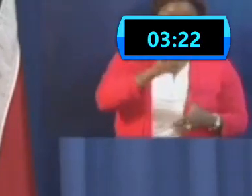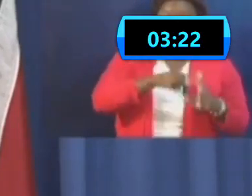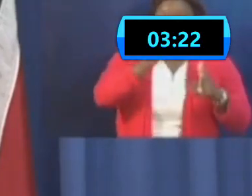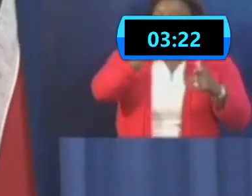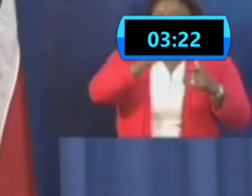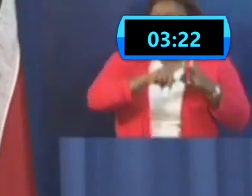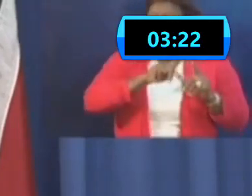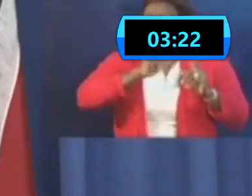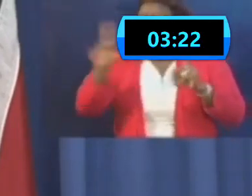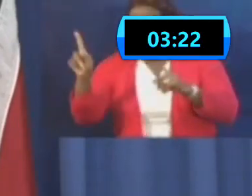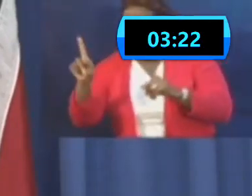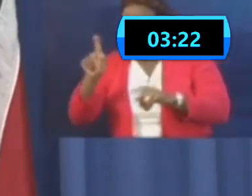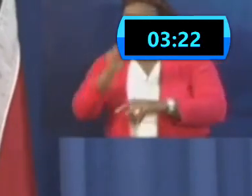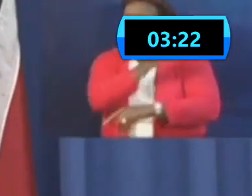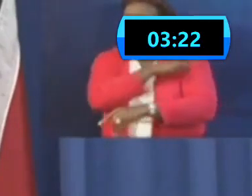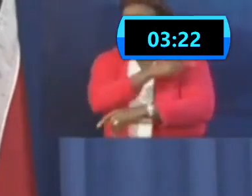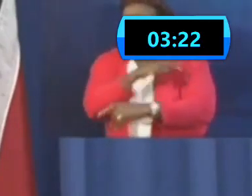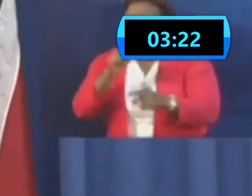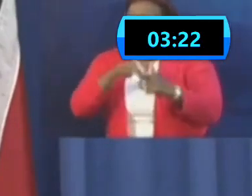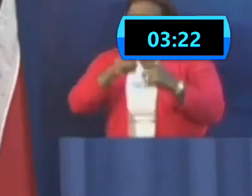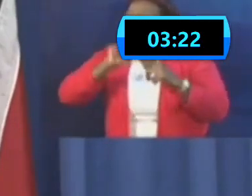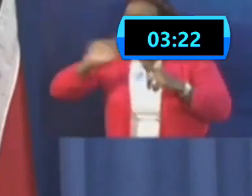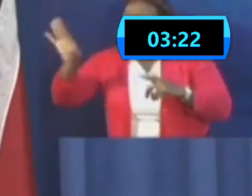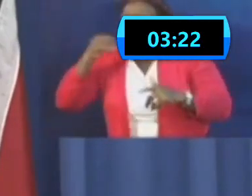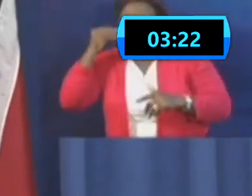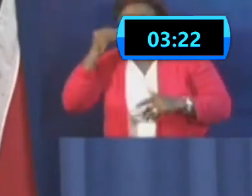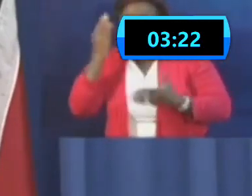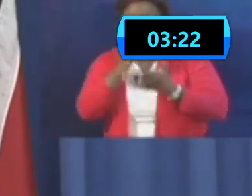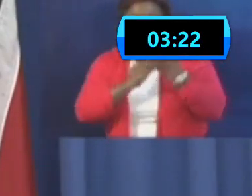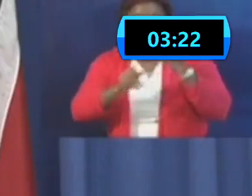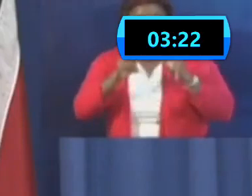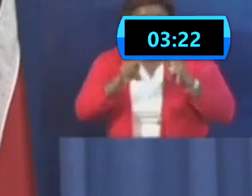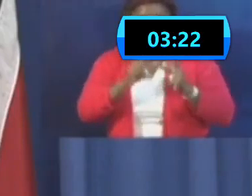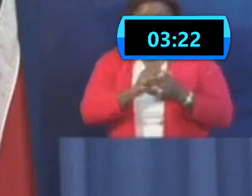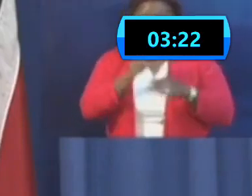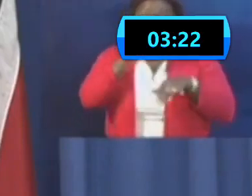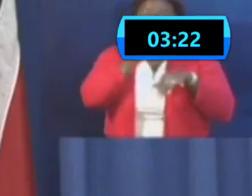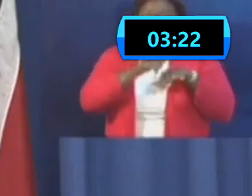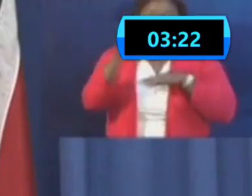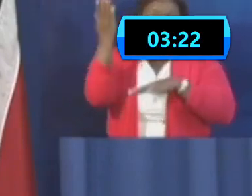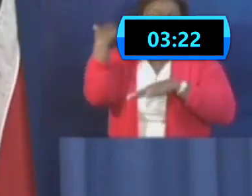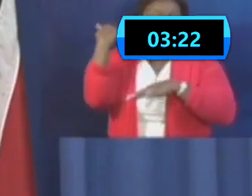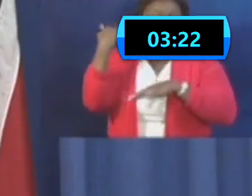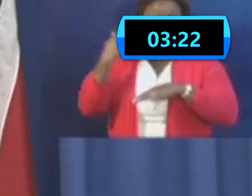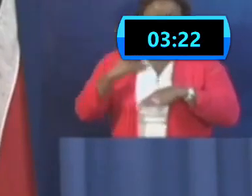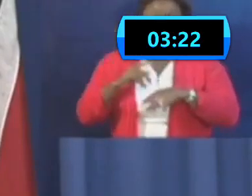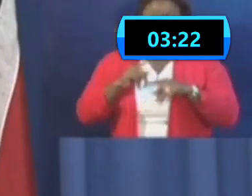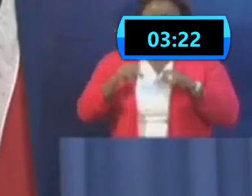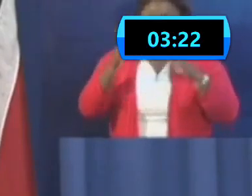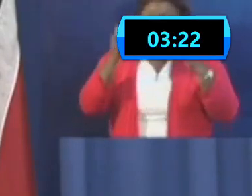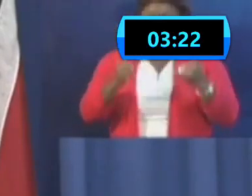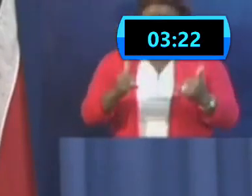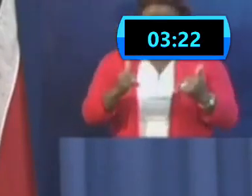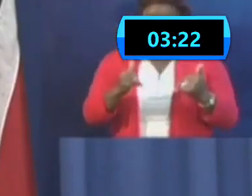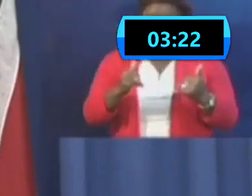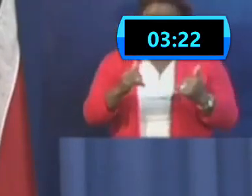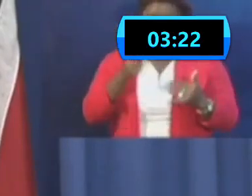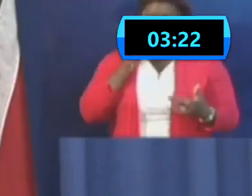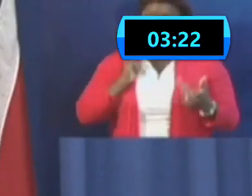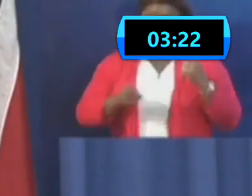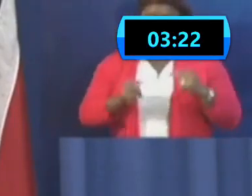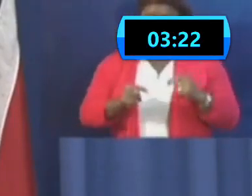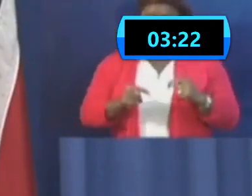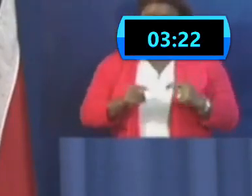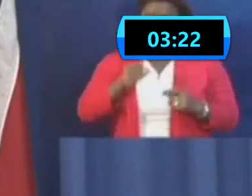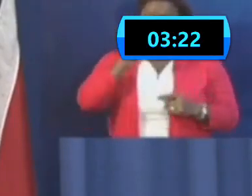I think even in the early days, we would have had a few cases where people went into ICU and then came out. Our death rate in Trinidad, as of today,